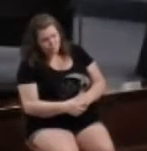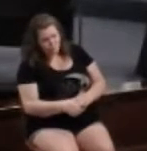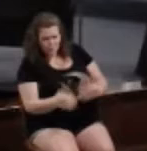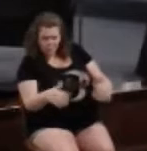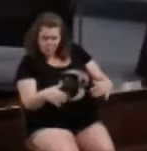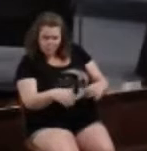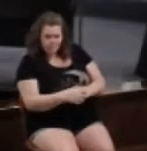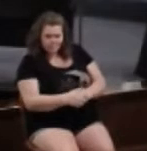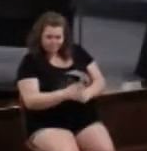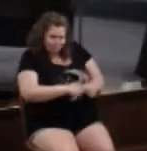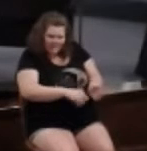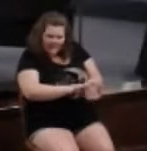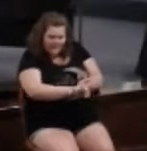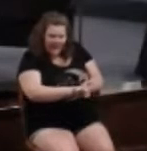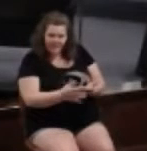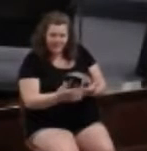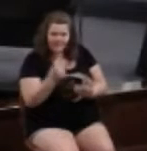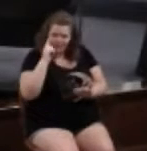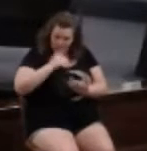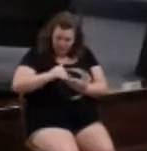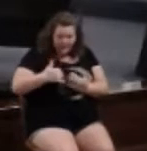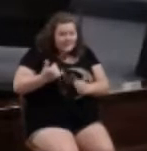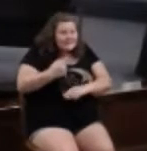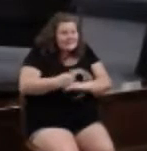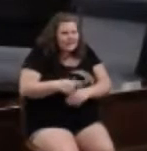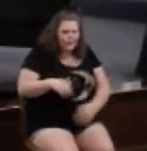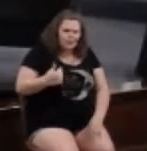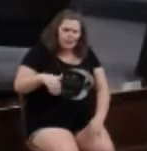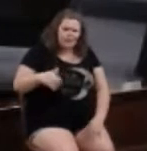I can't count how much he's forgiven me just today.